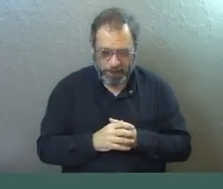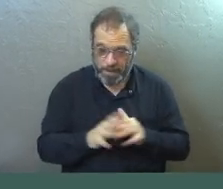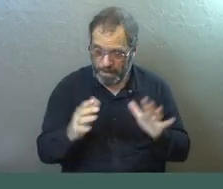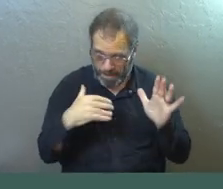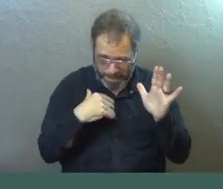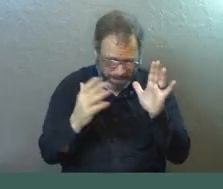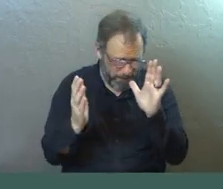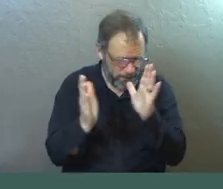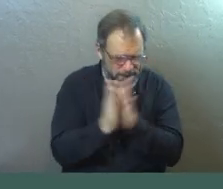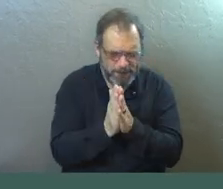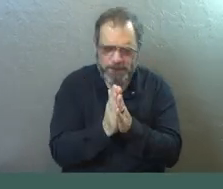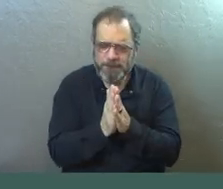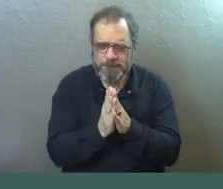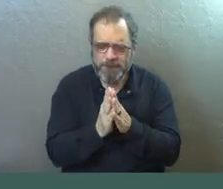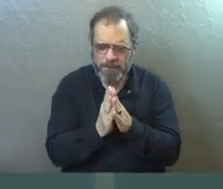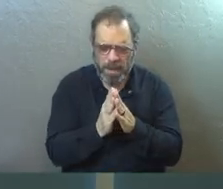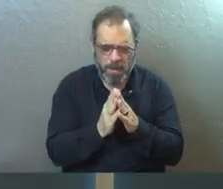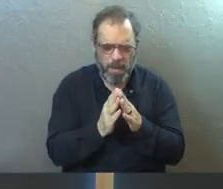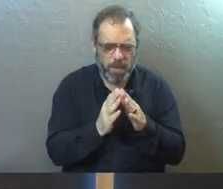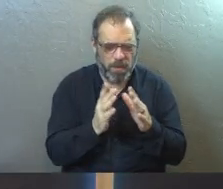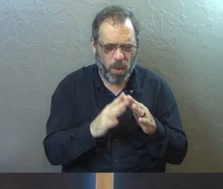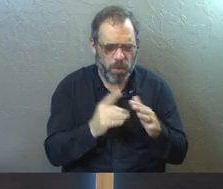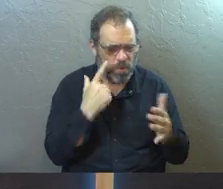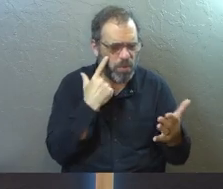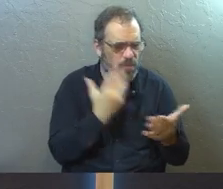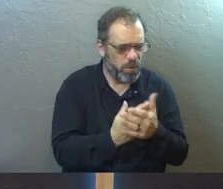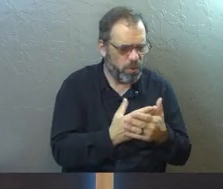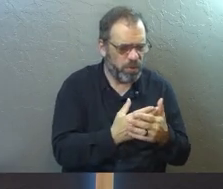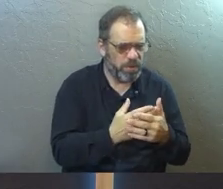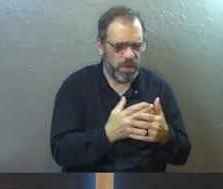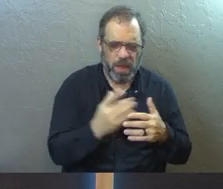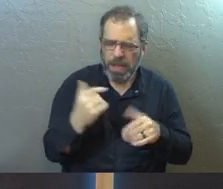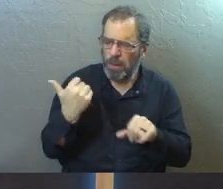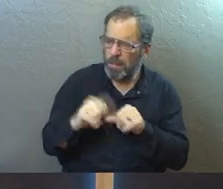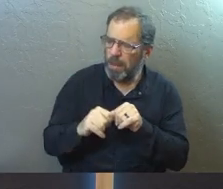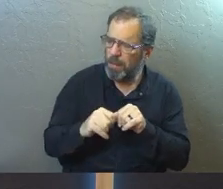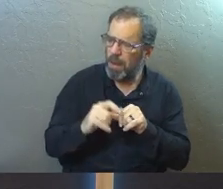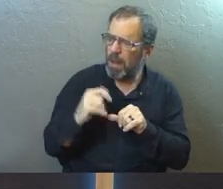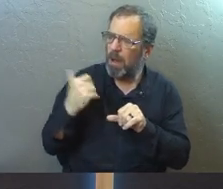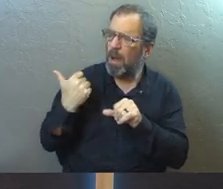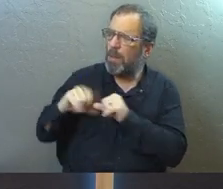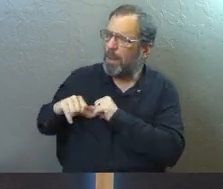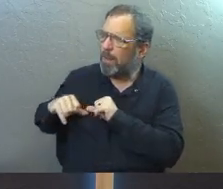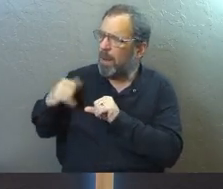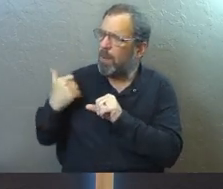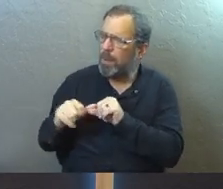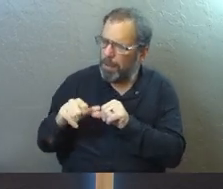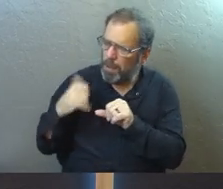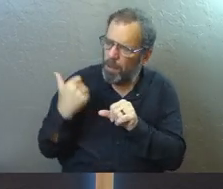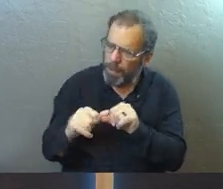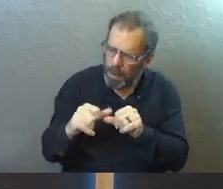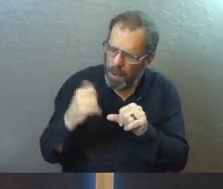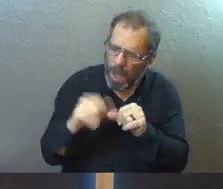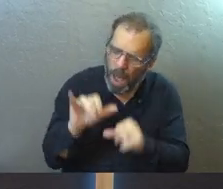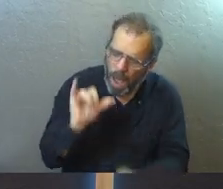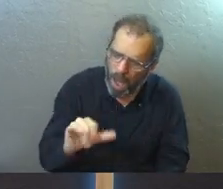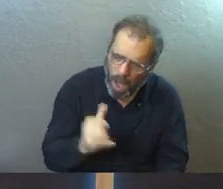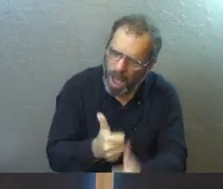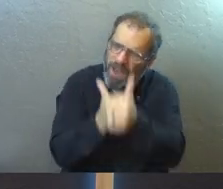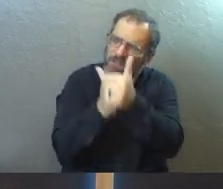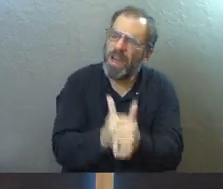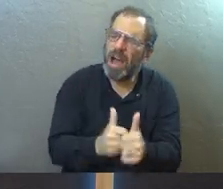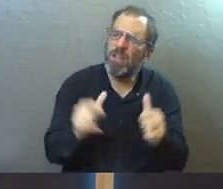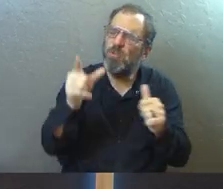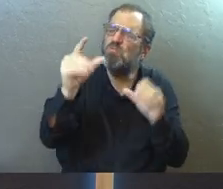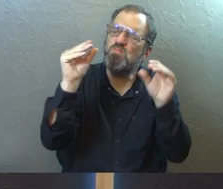And, Lord, I pray, God, that you would start to connect those dots. And, Lord, I pray that you would call us to a new life, maybe, God, of following